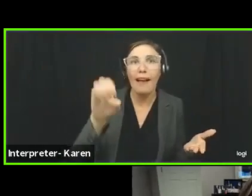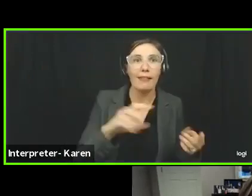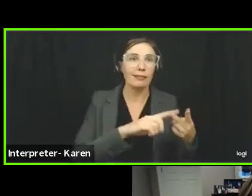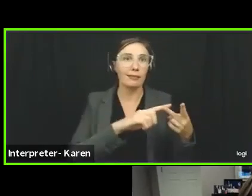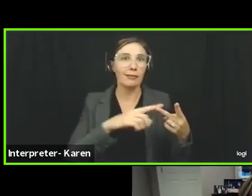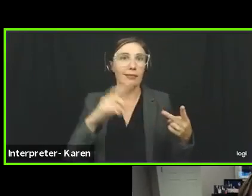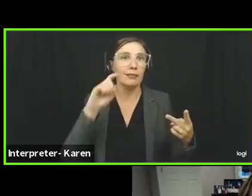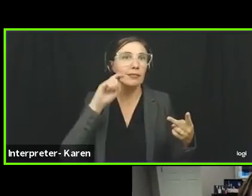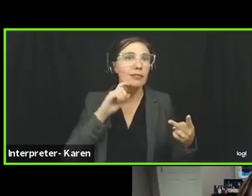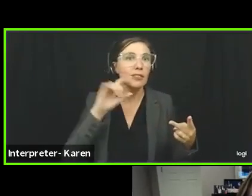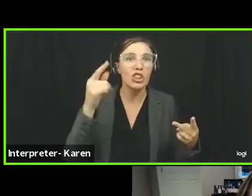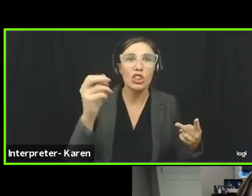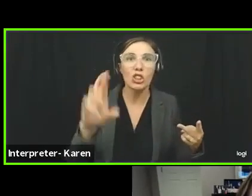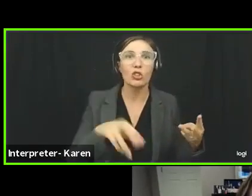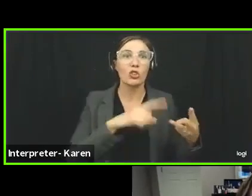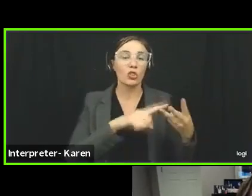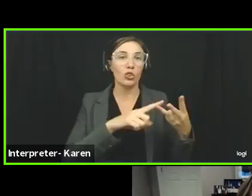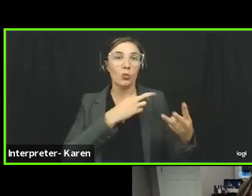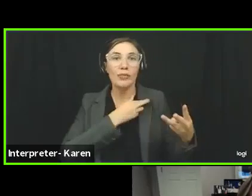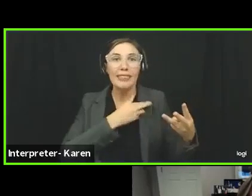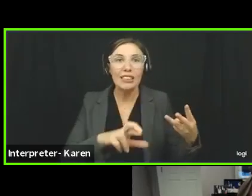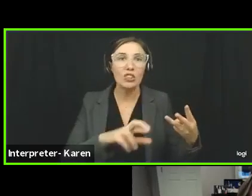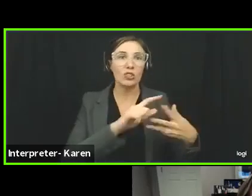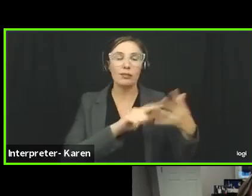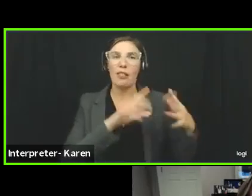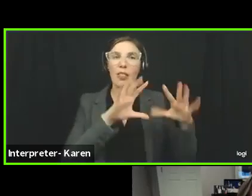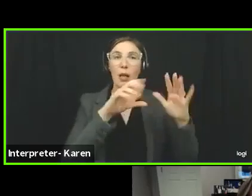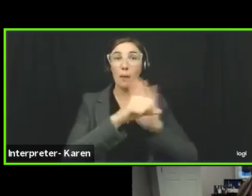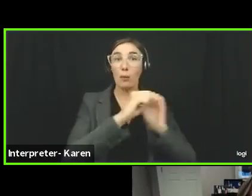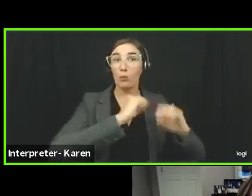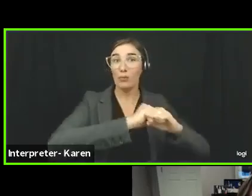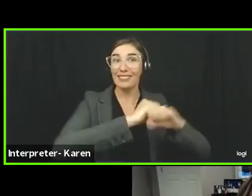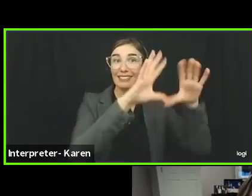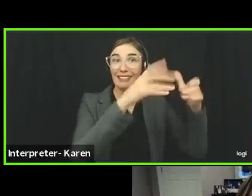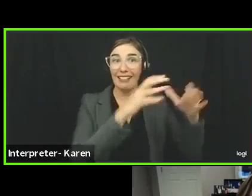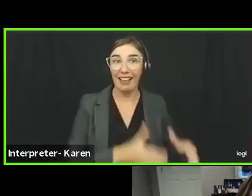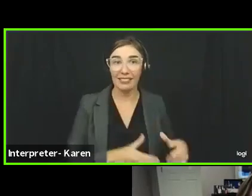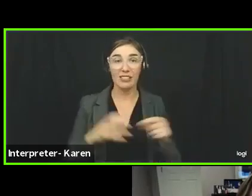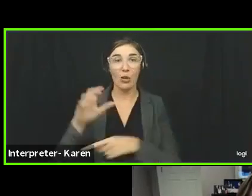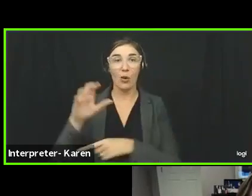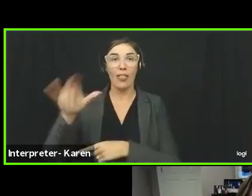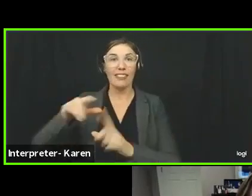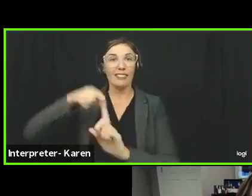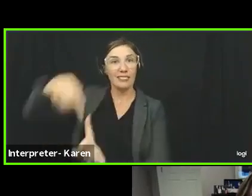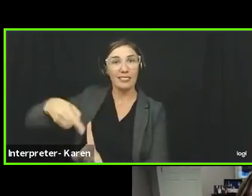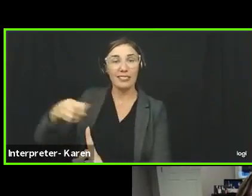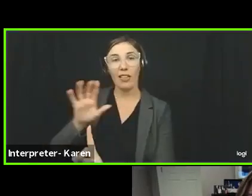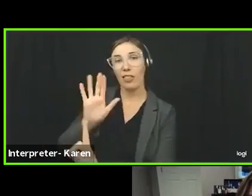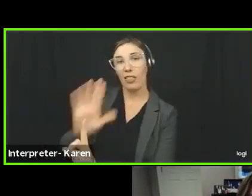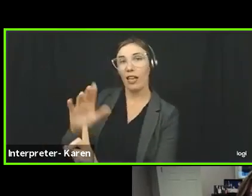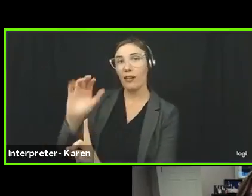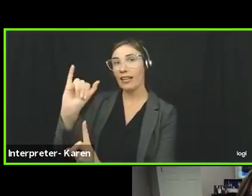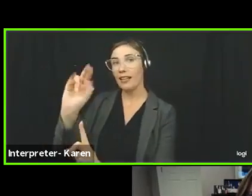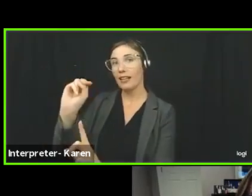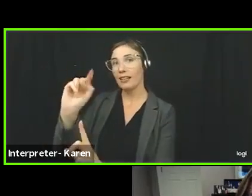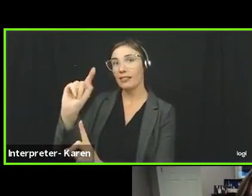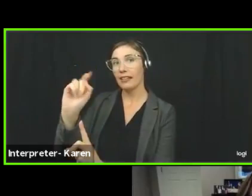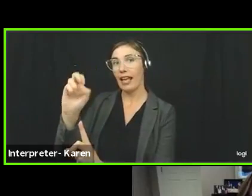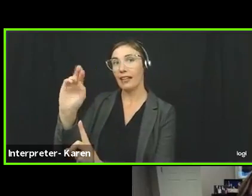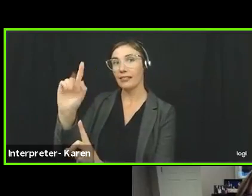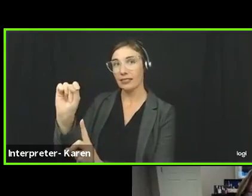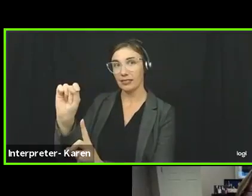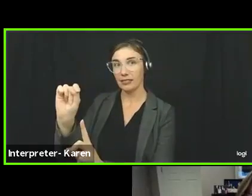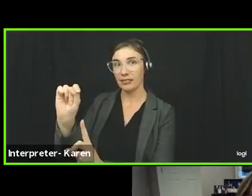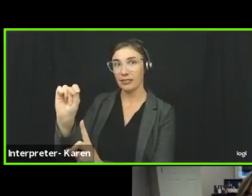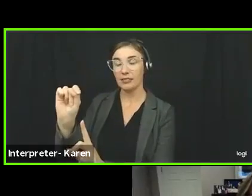class. That's sort of a heightened element of intent. And it exists in very few areas of criminal law. It's not wrong that it